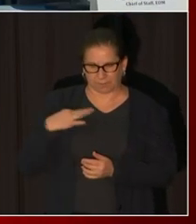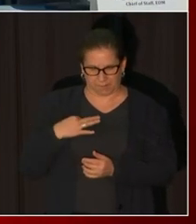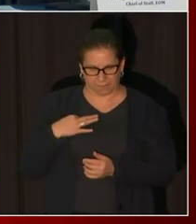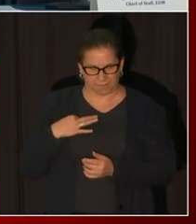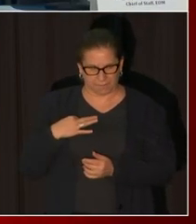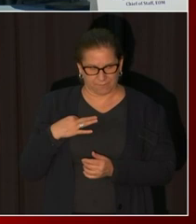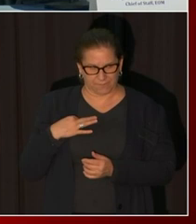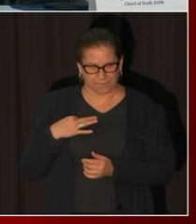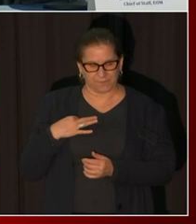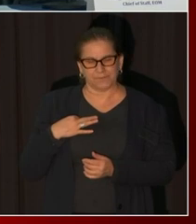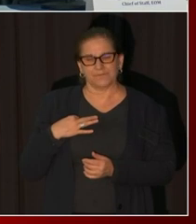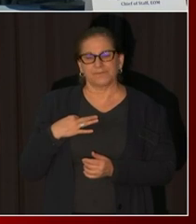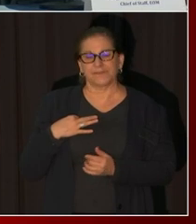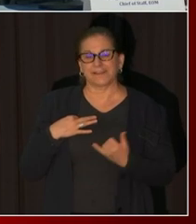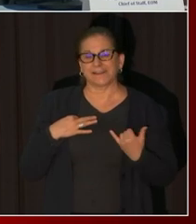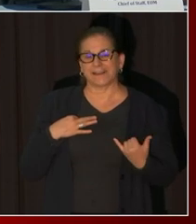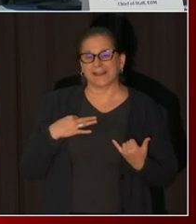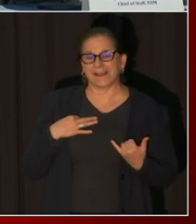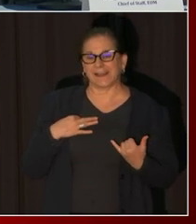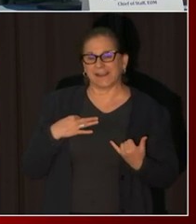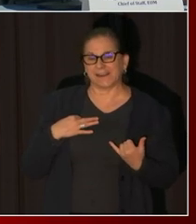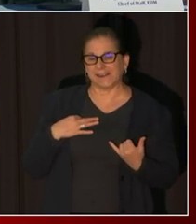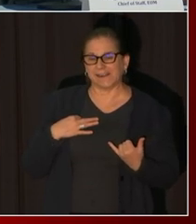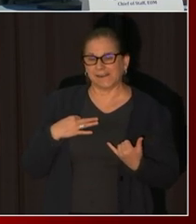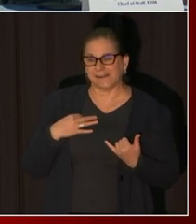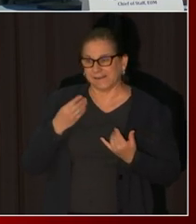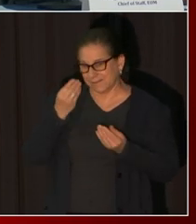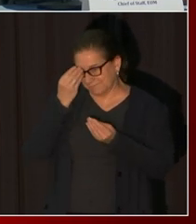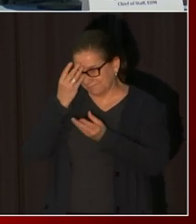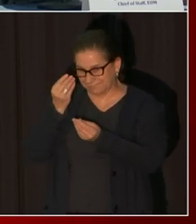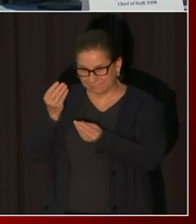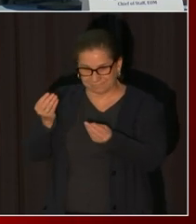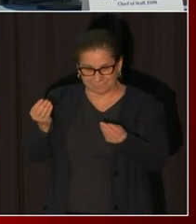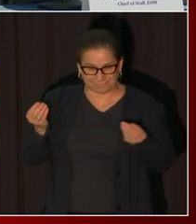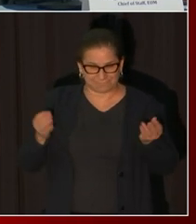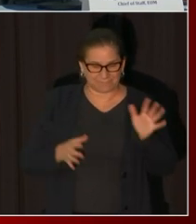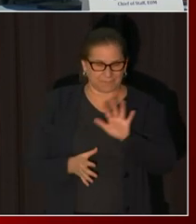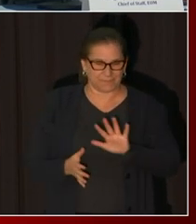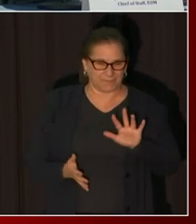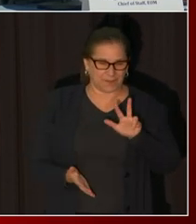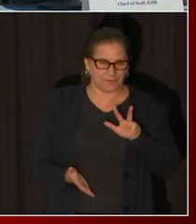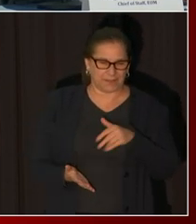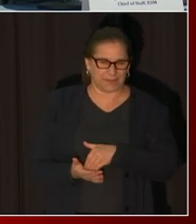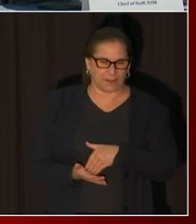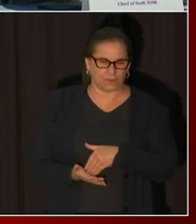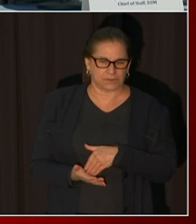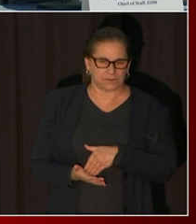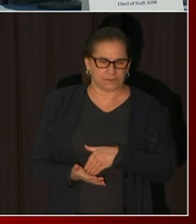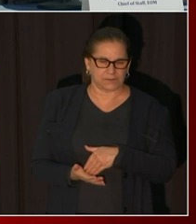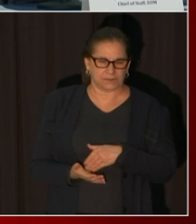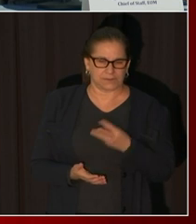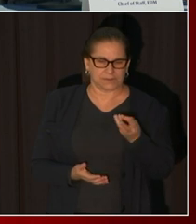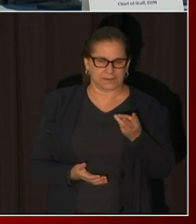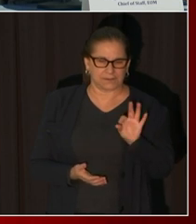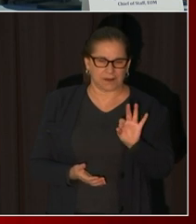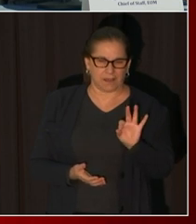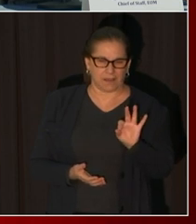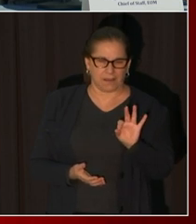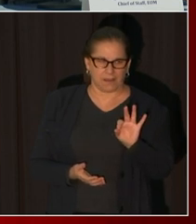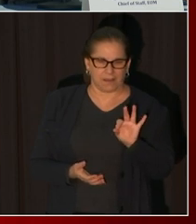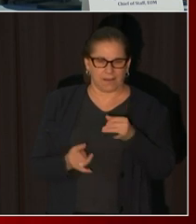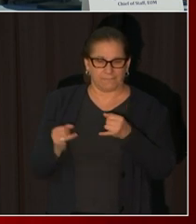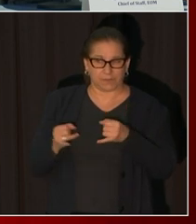the applicants there were about 3069 individuals who applied and they have notifications